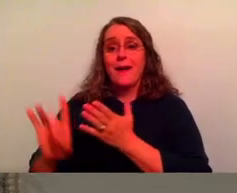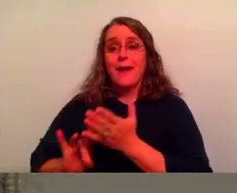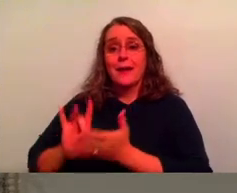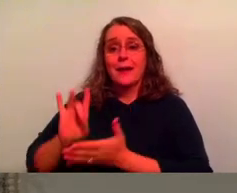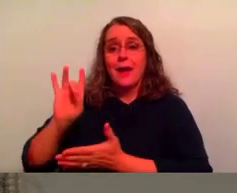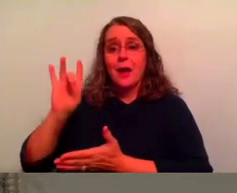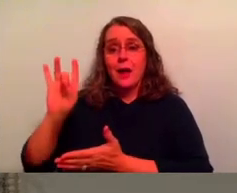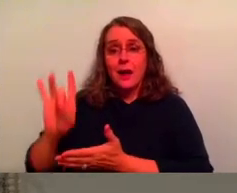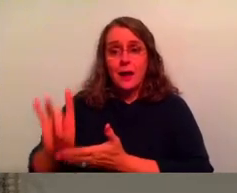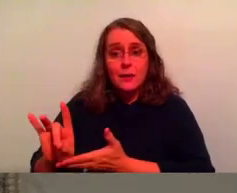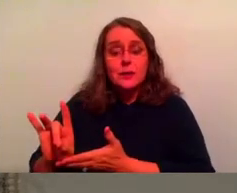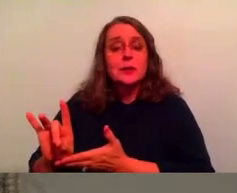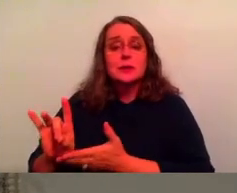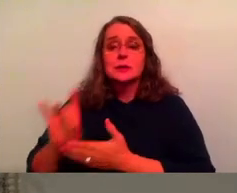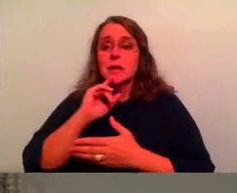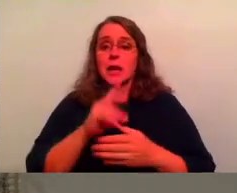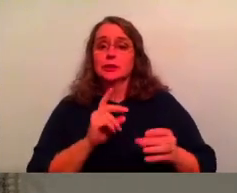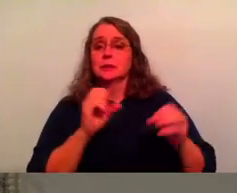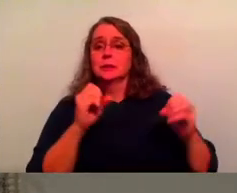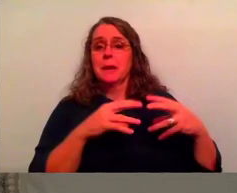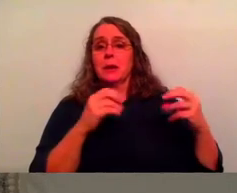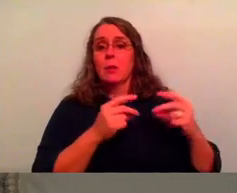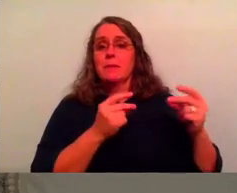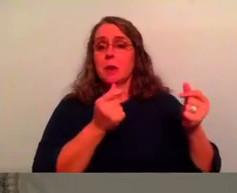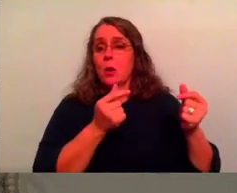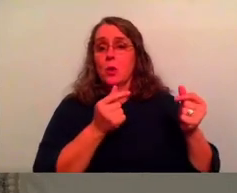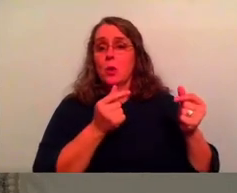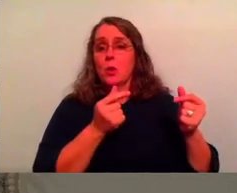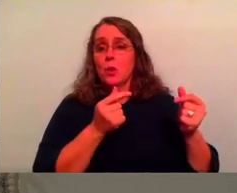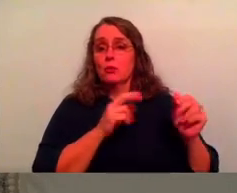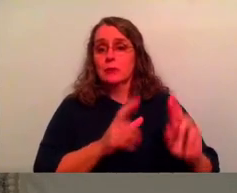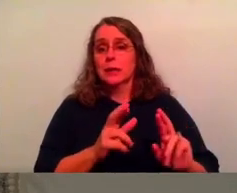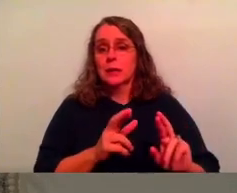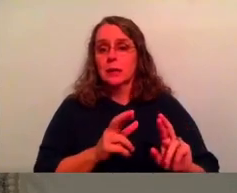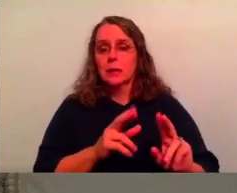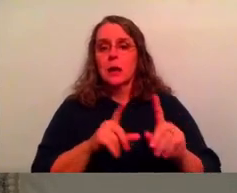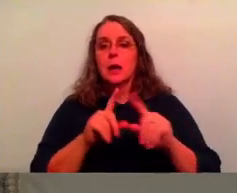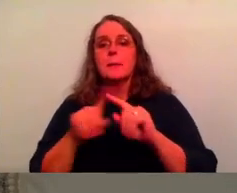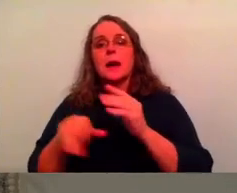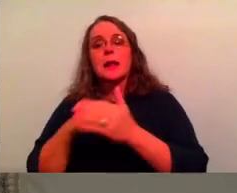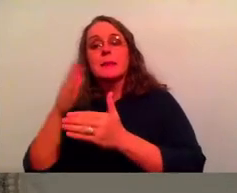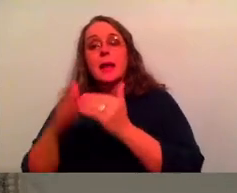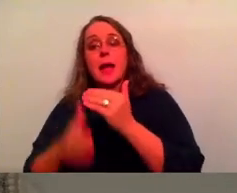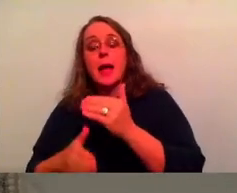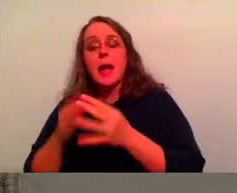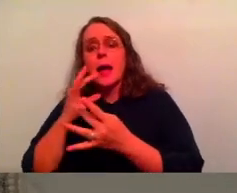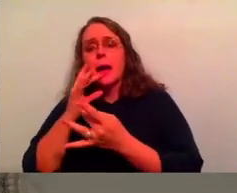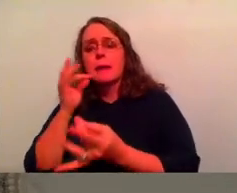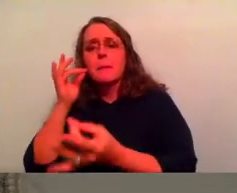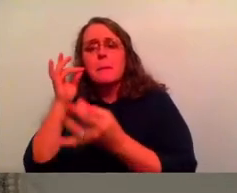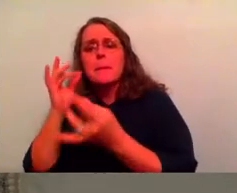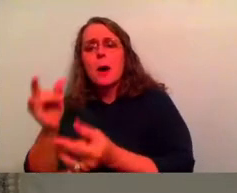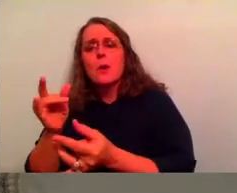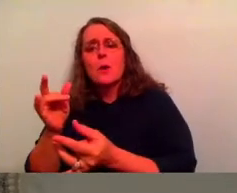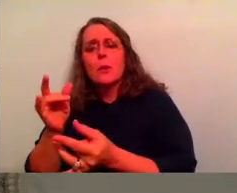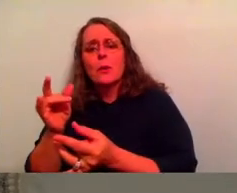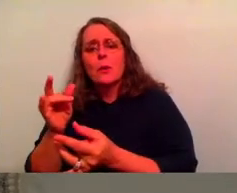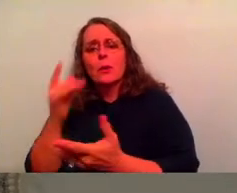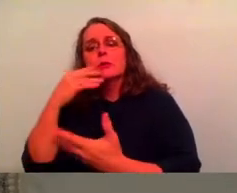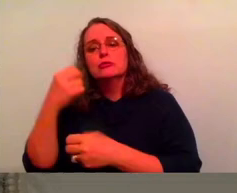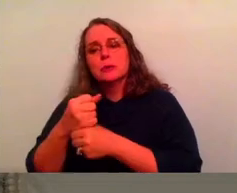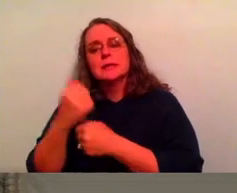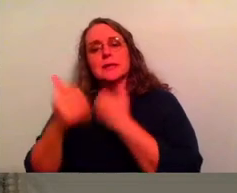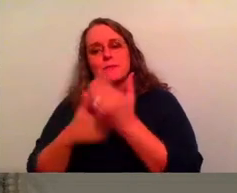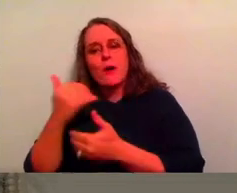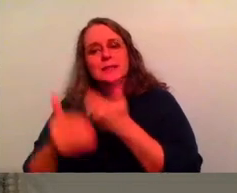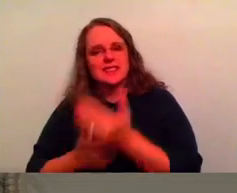can't just call it good and go for it. But in the end, it's like, it's amazing. Absolutely. trusting the process. Absolutely.